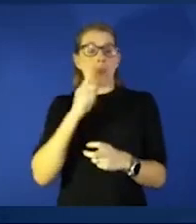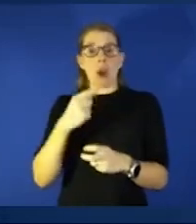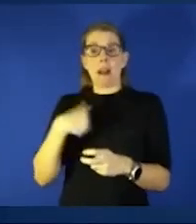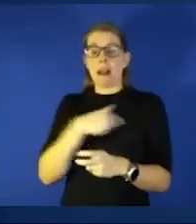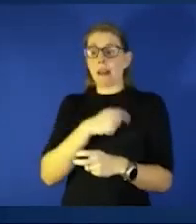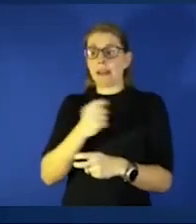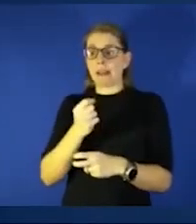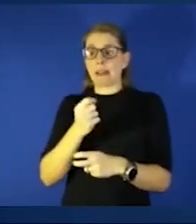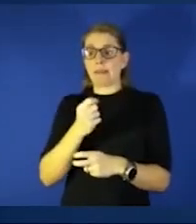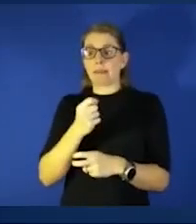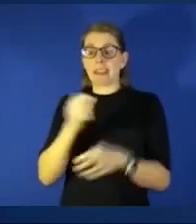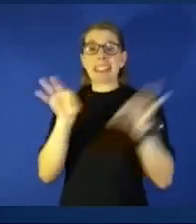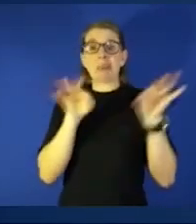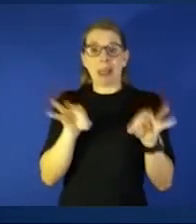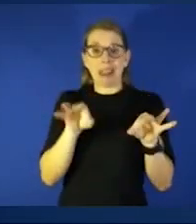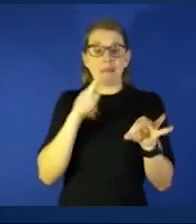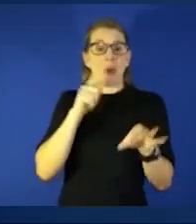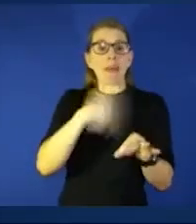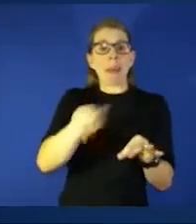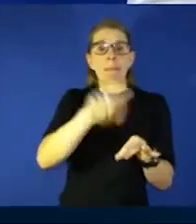it to them